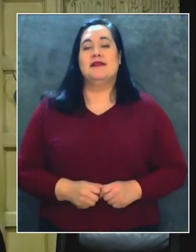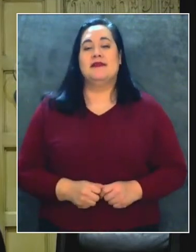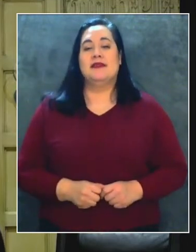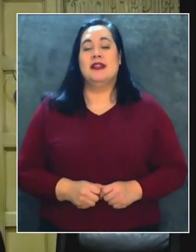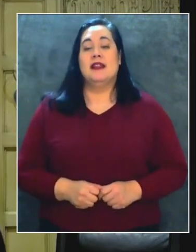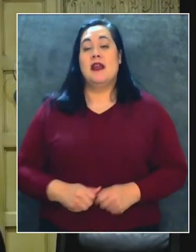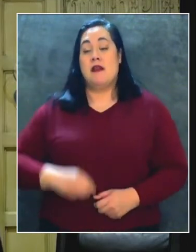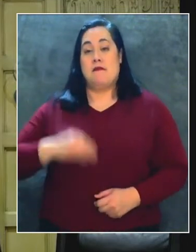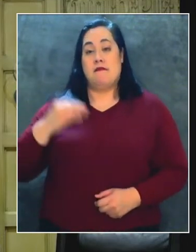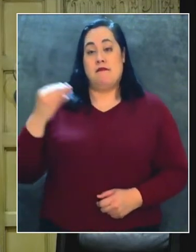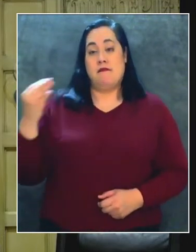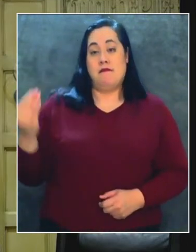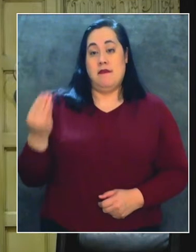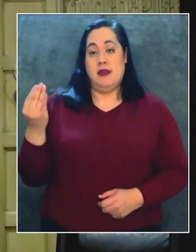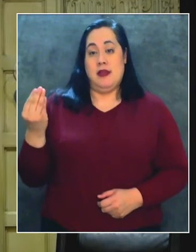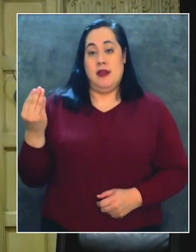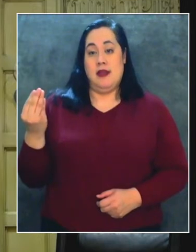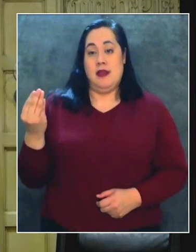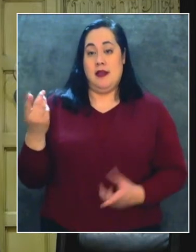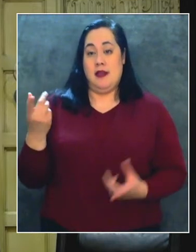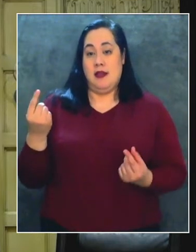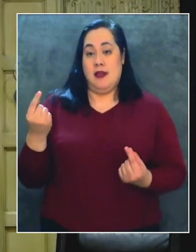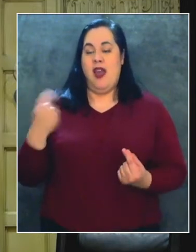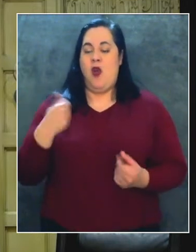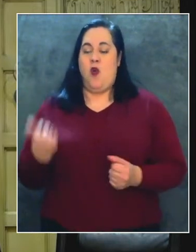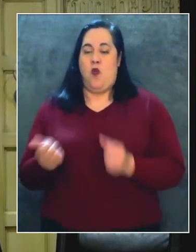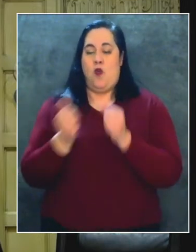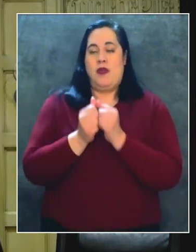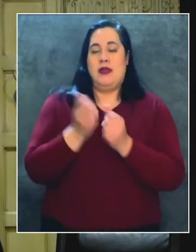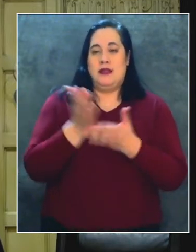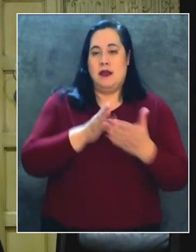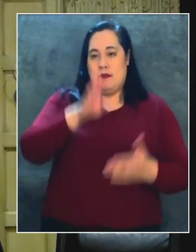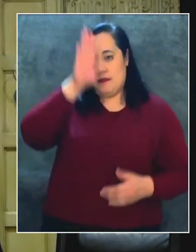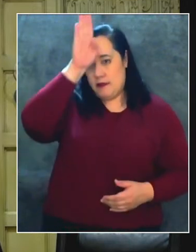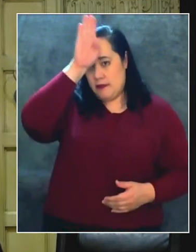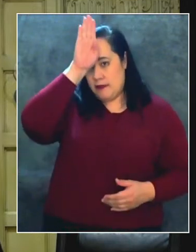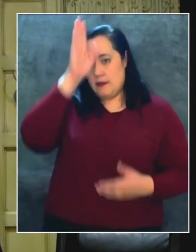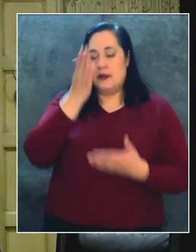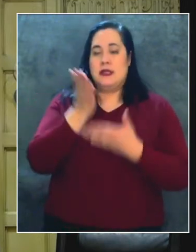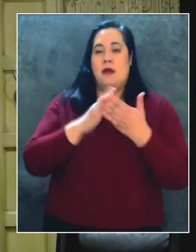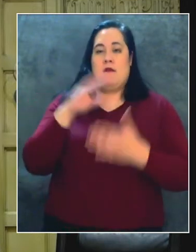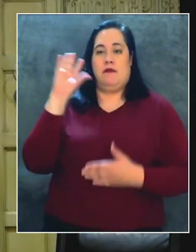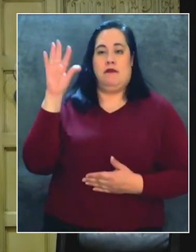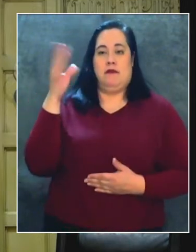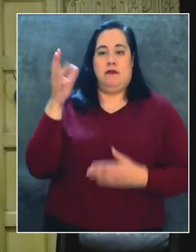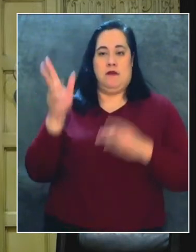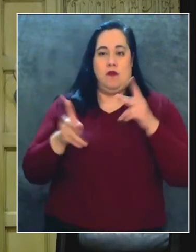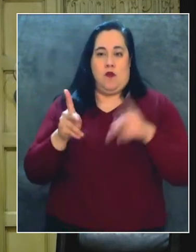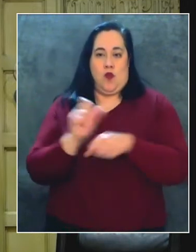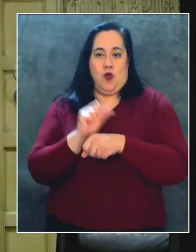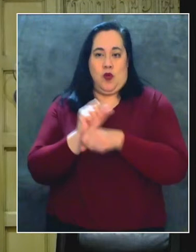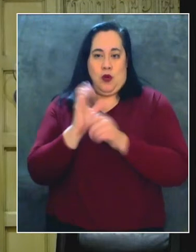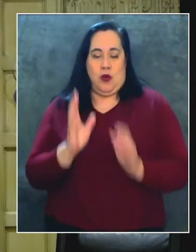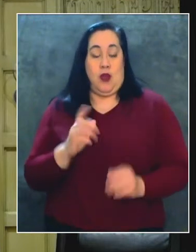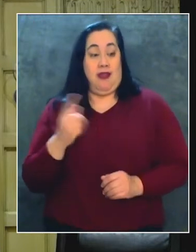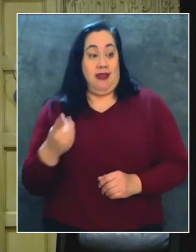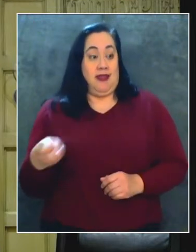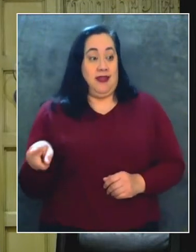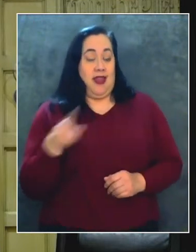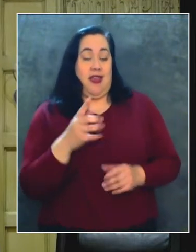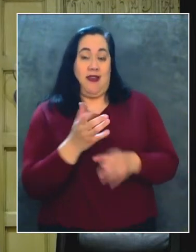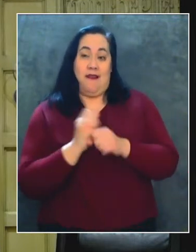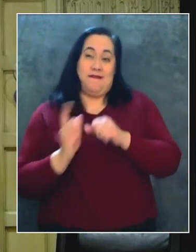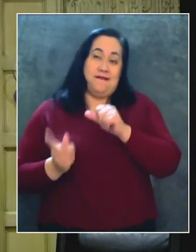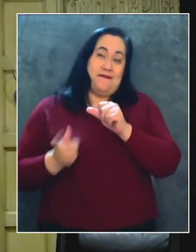On Monday, with some doctors and doctors, while they received their first